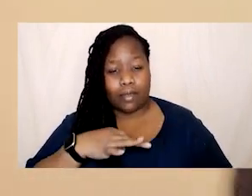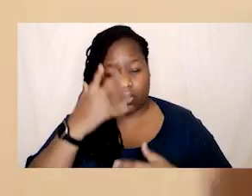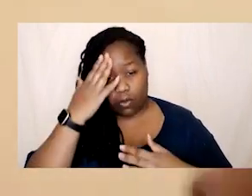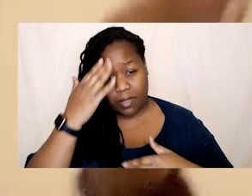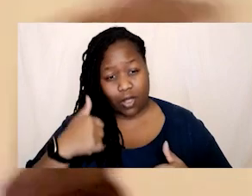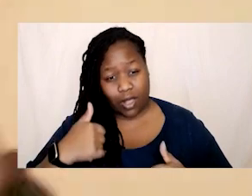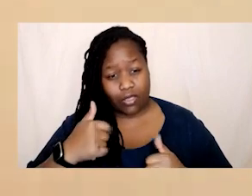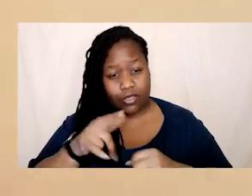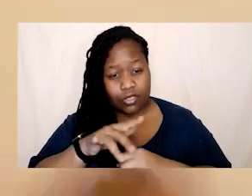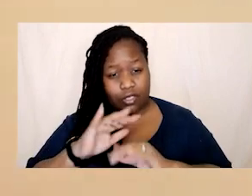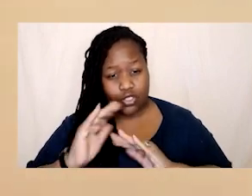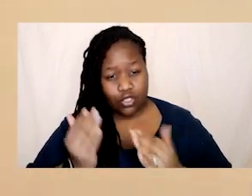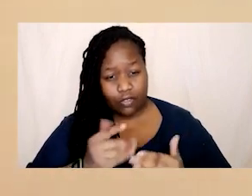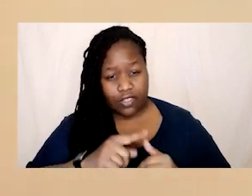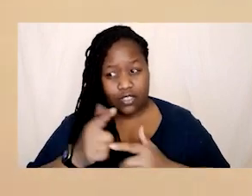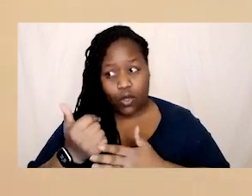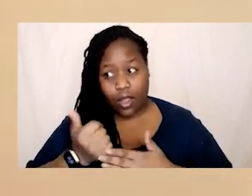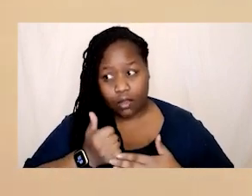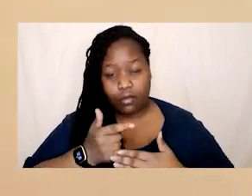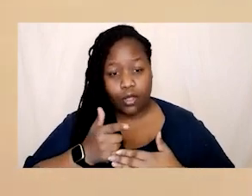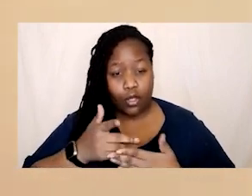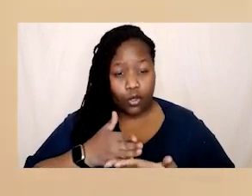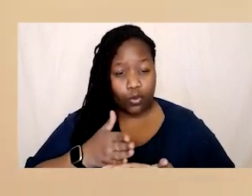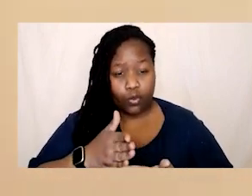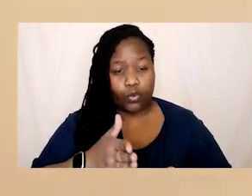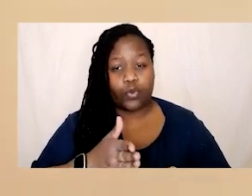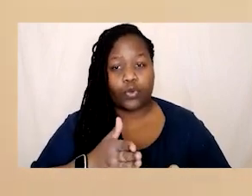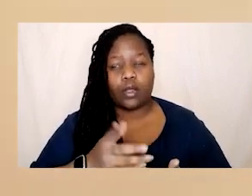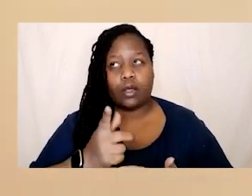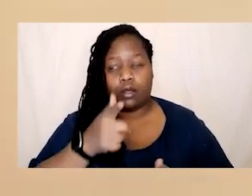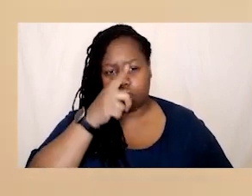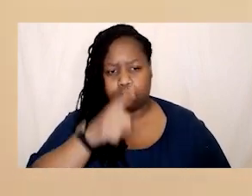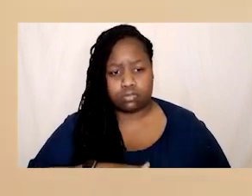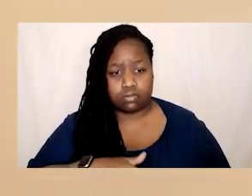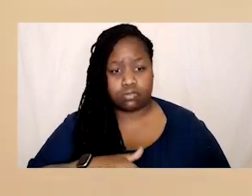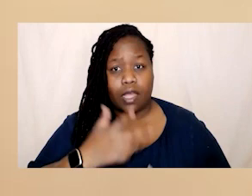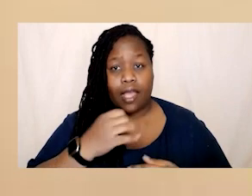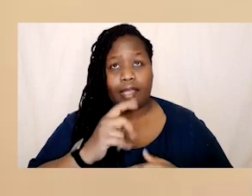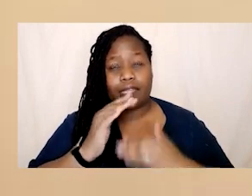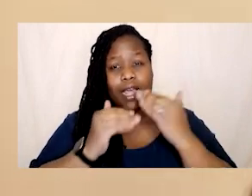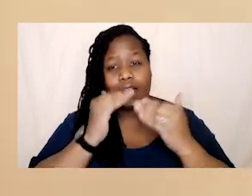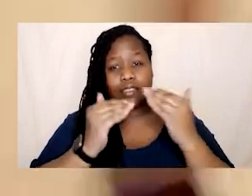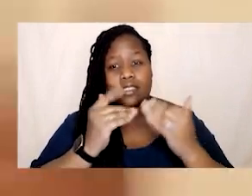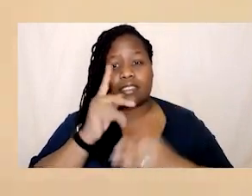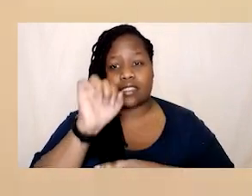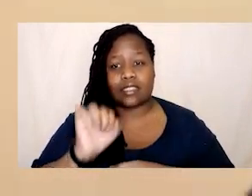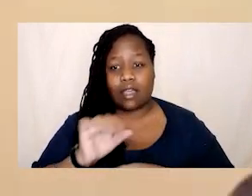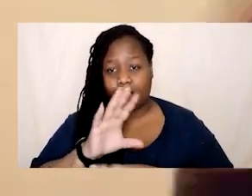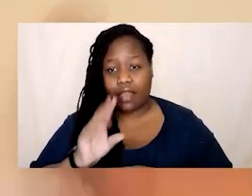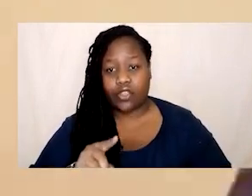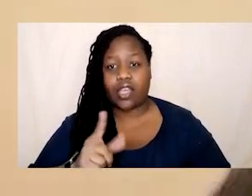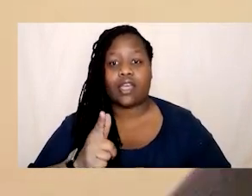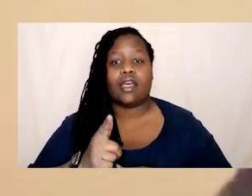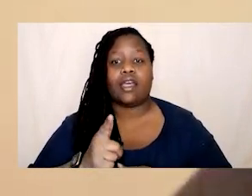to support you in that healing journey and accountability and I'm very very lucky that I had elders in South Africa Malaysia take me